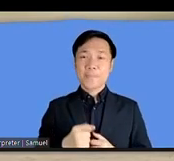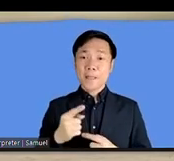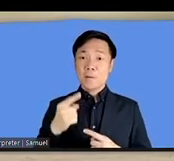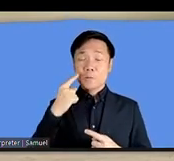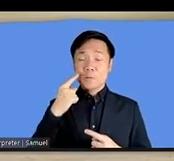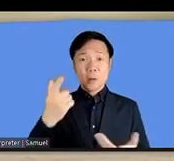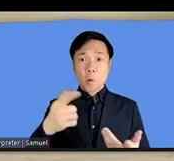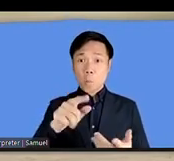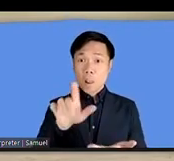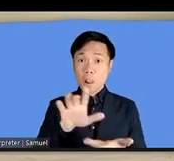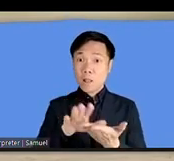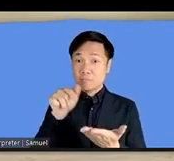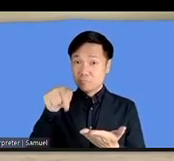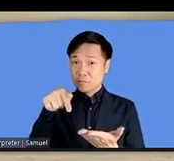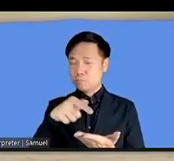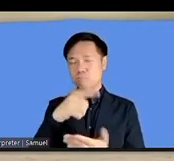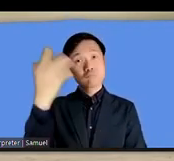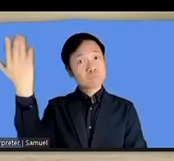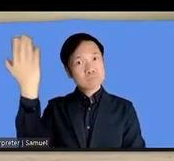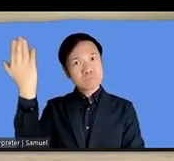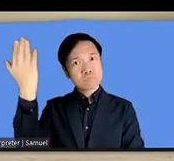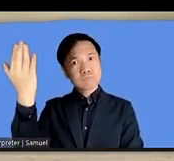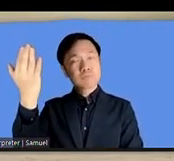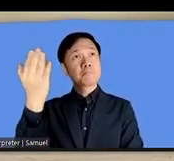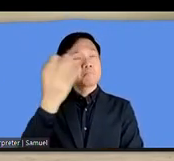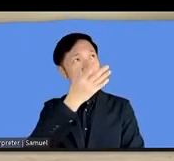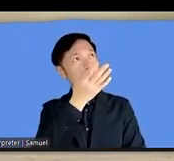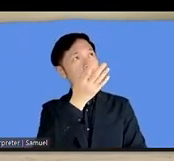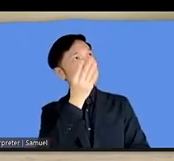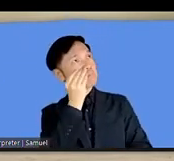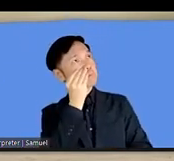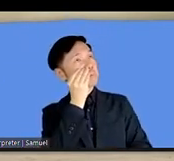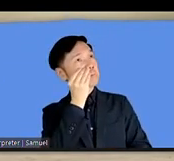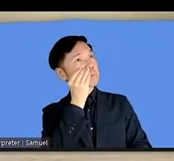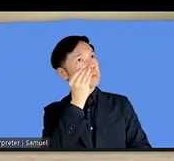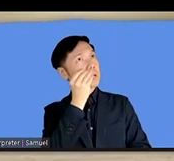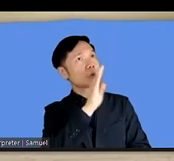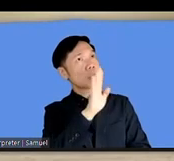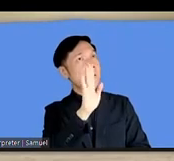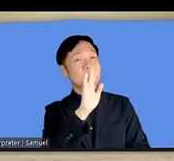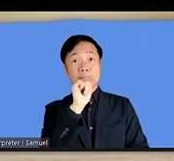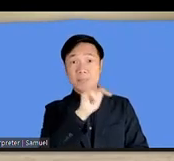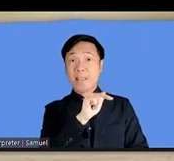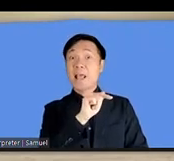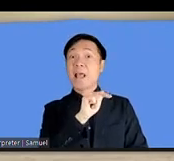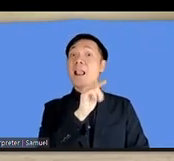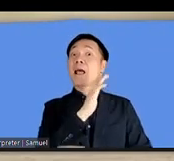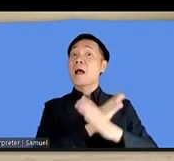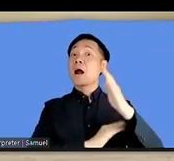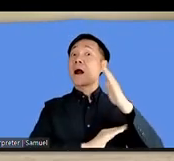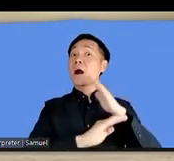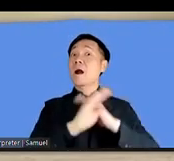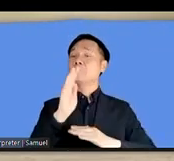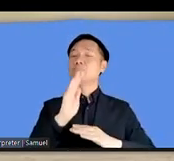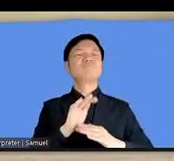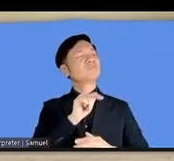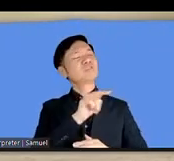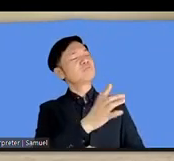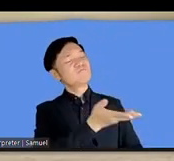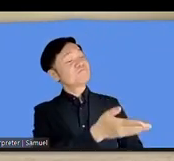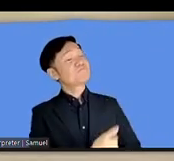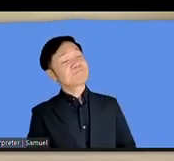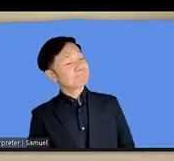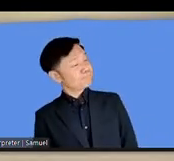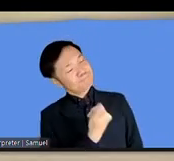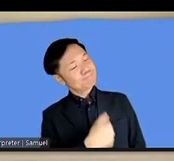this speech that would be that it should not be persons with disabilities adopting to the system it should be the